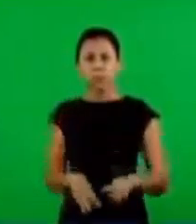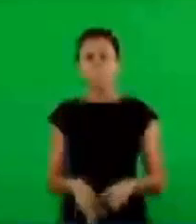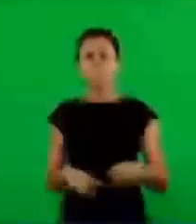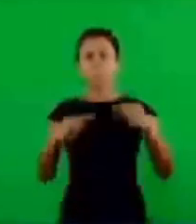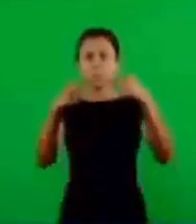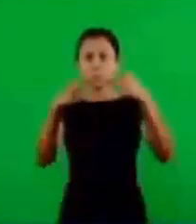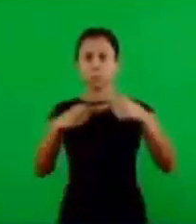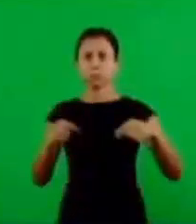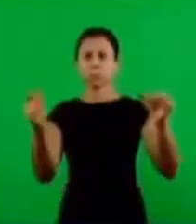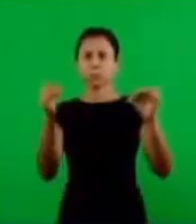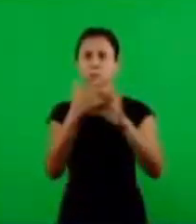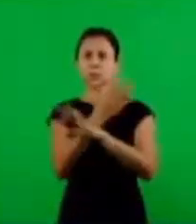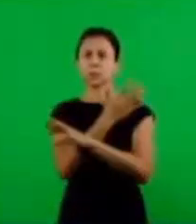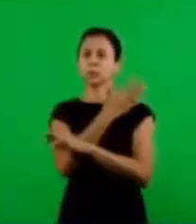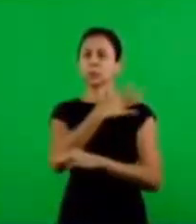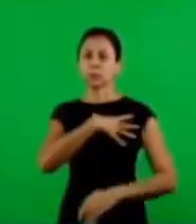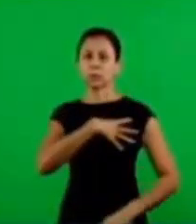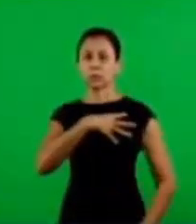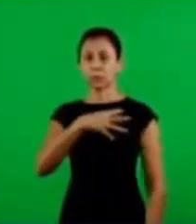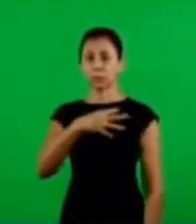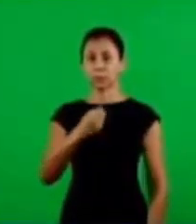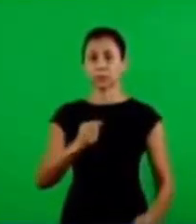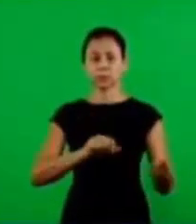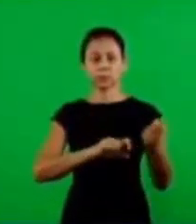glory of the lord and the son